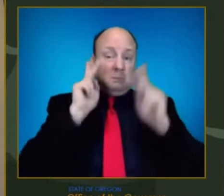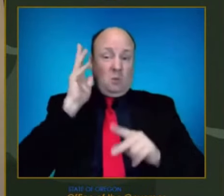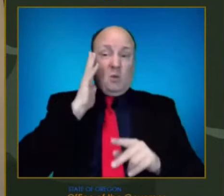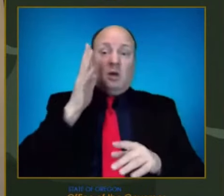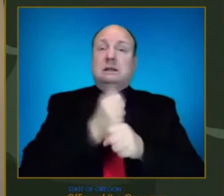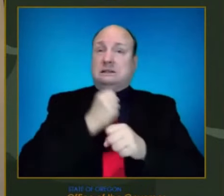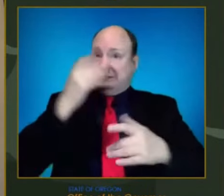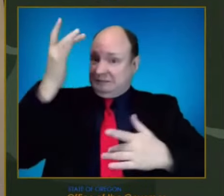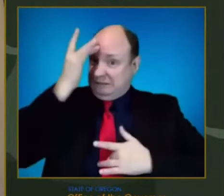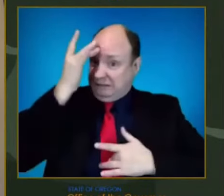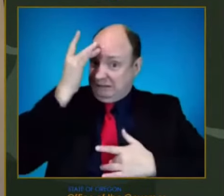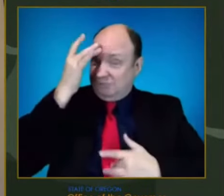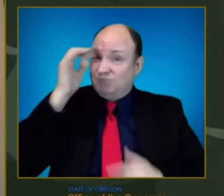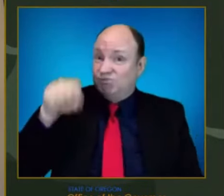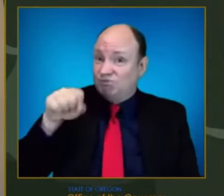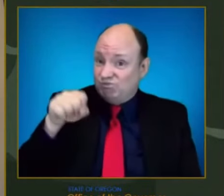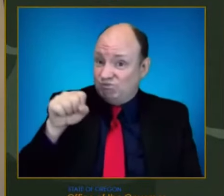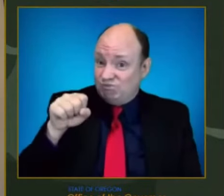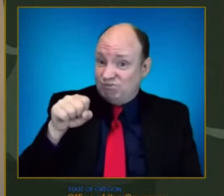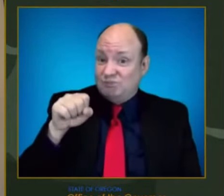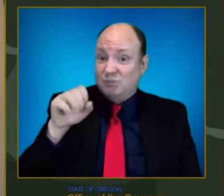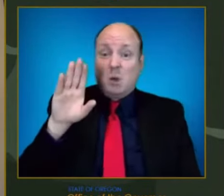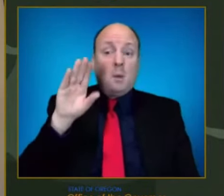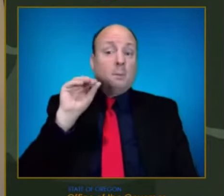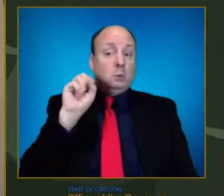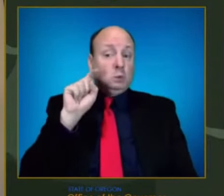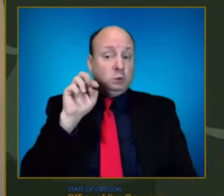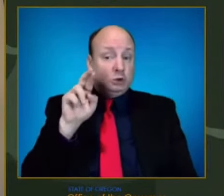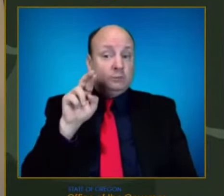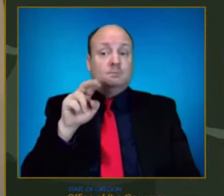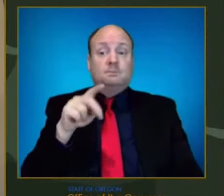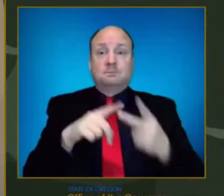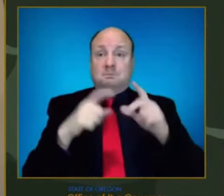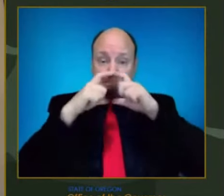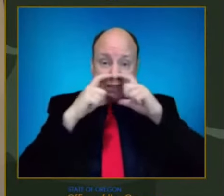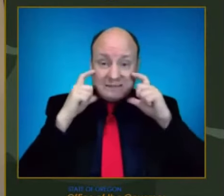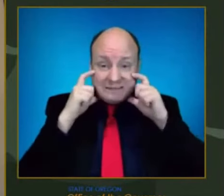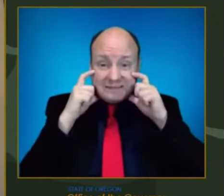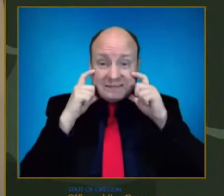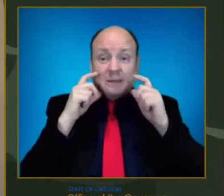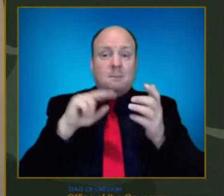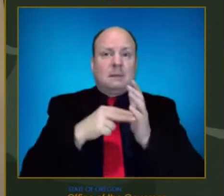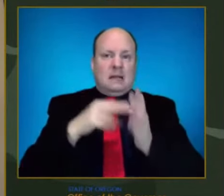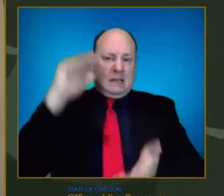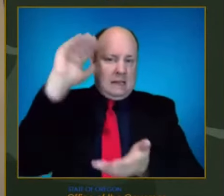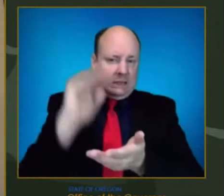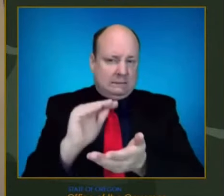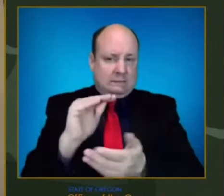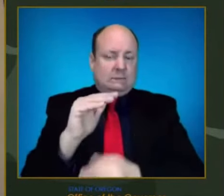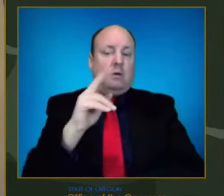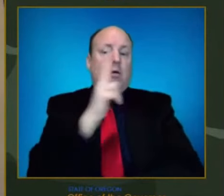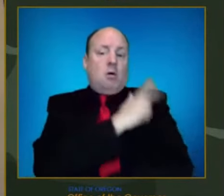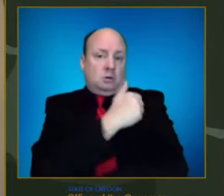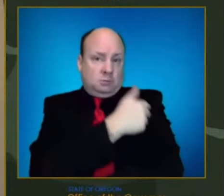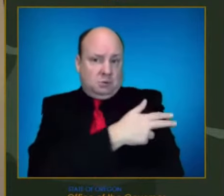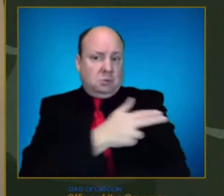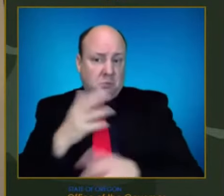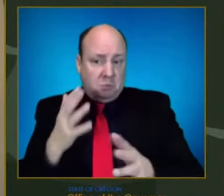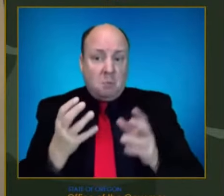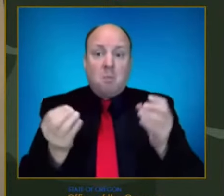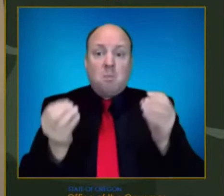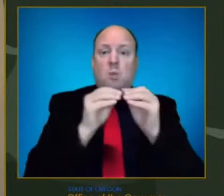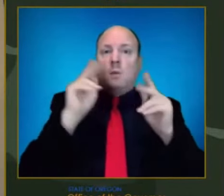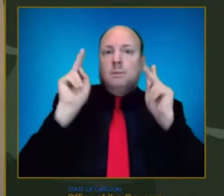were taking with boosters with wearing masks are going to keep people out of the hospital, but we're going to have more people sick. Dr. We're going to see impacts